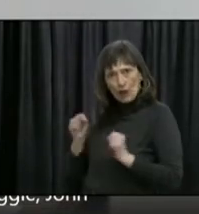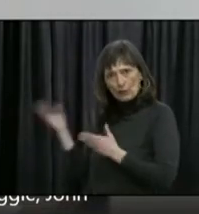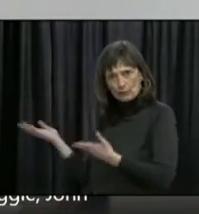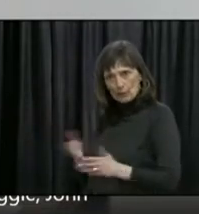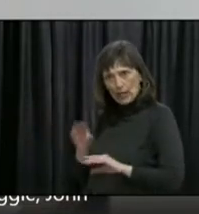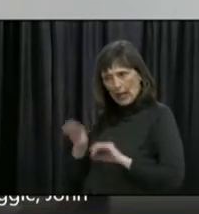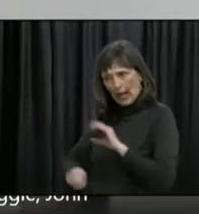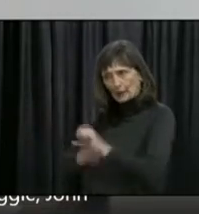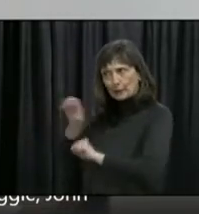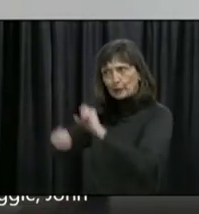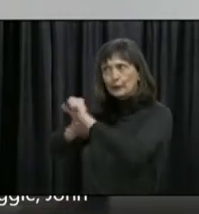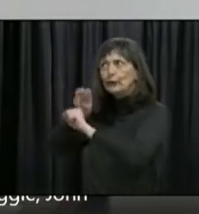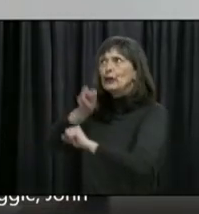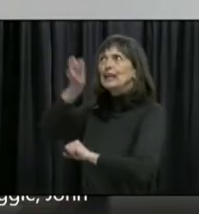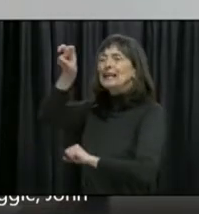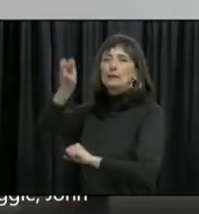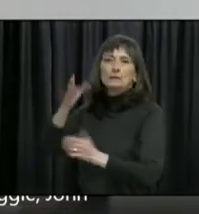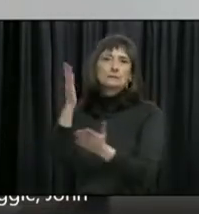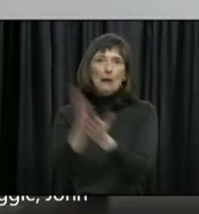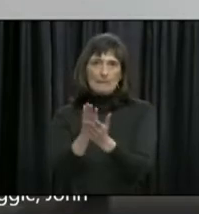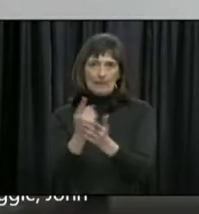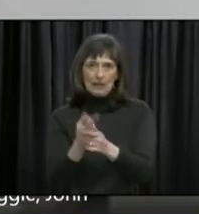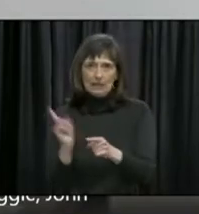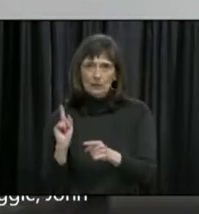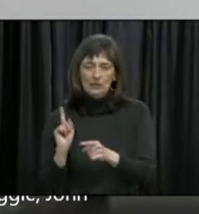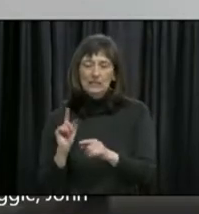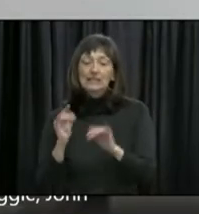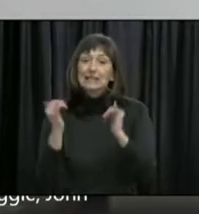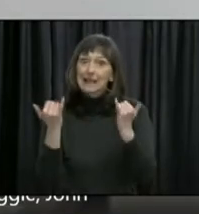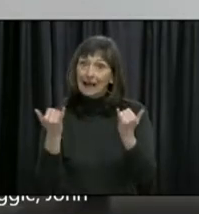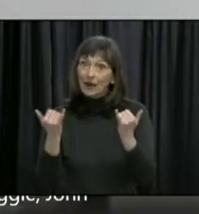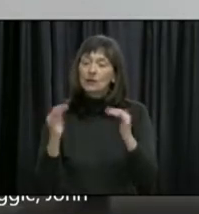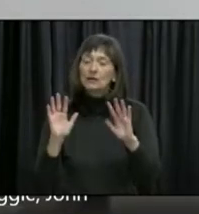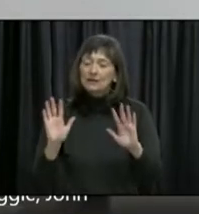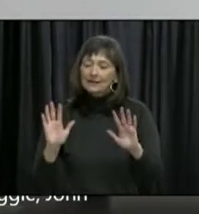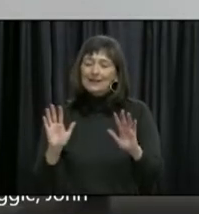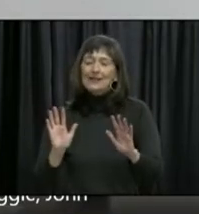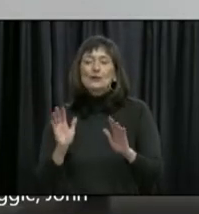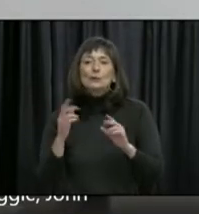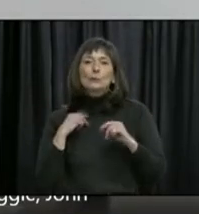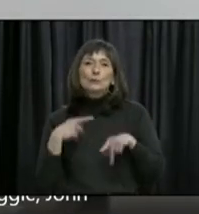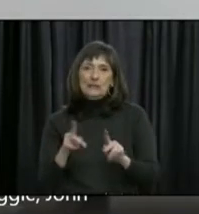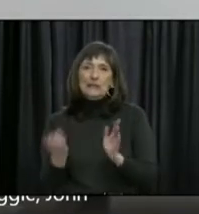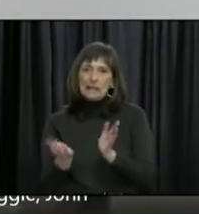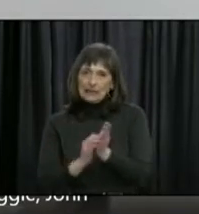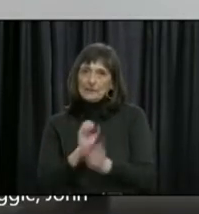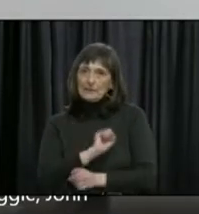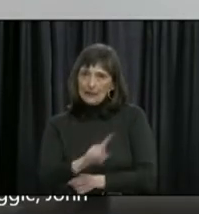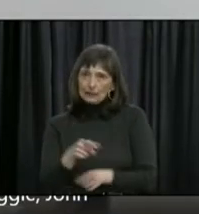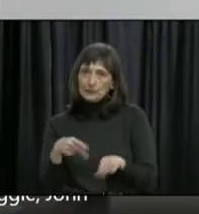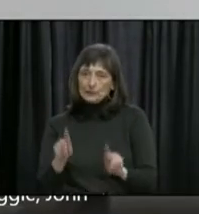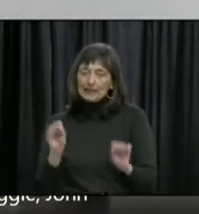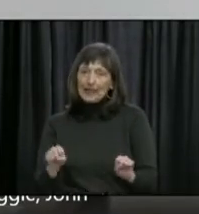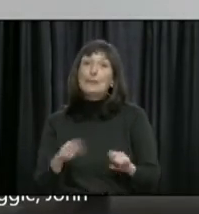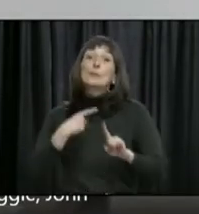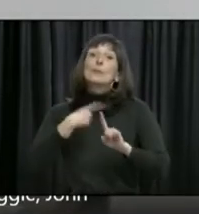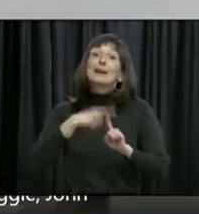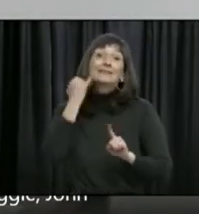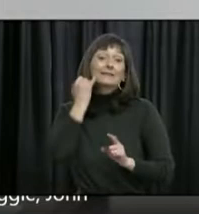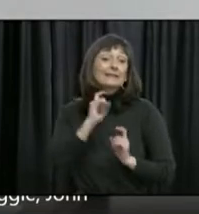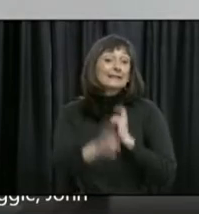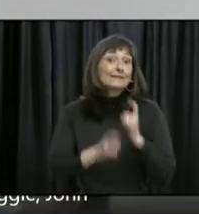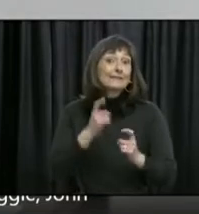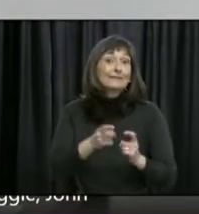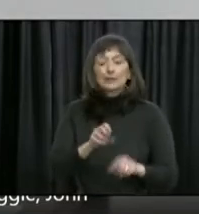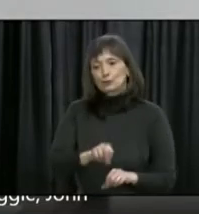care facility. So there is also now package drop-off available for long-term care facilities. This